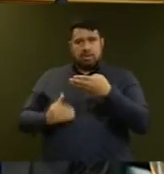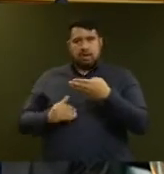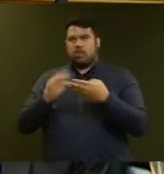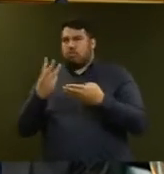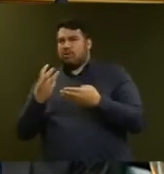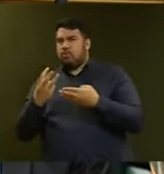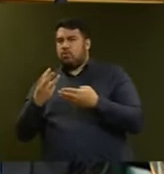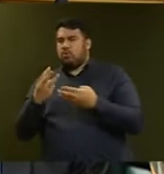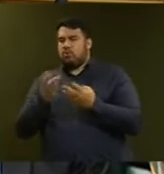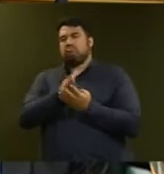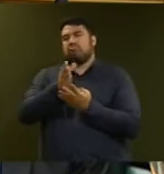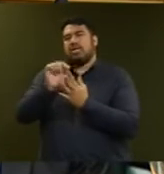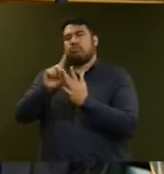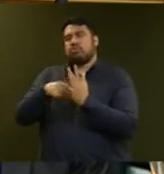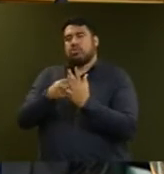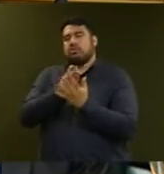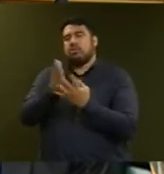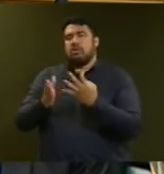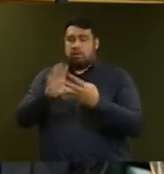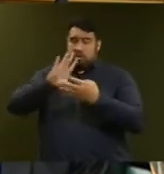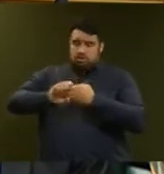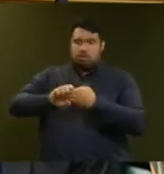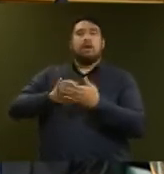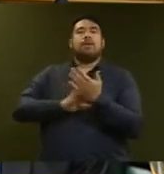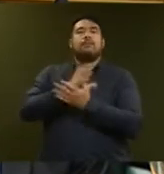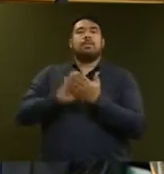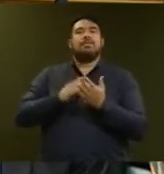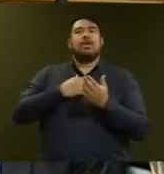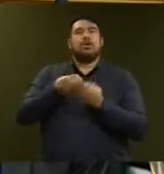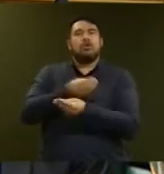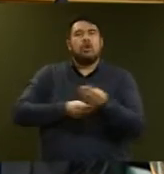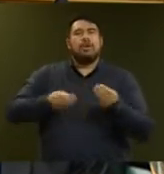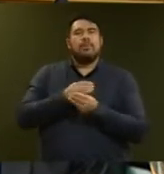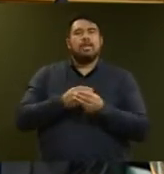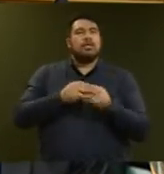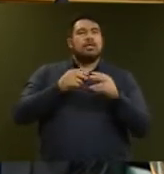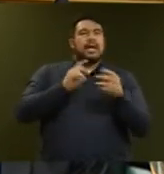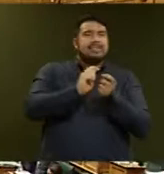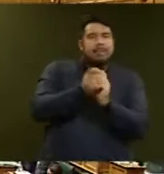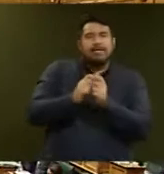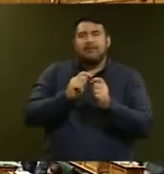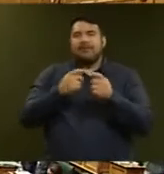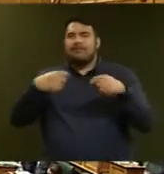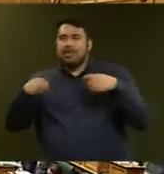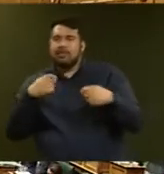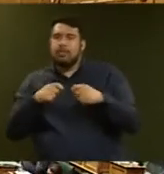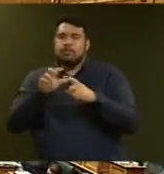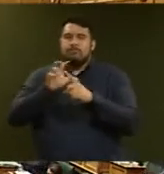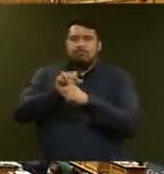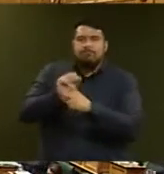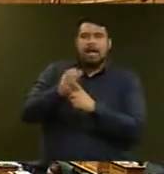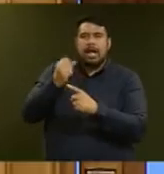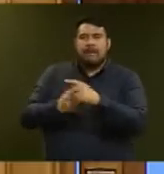foundations for an inclusive, adaptive and resilient economy underpinned by science and innovation. Supplementary.